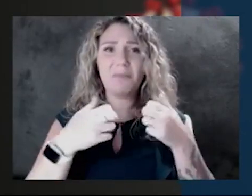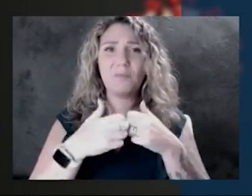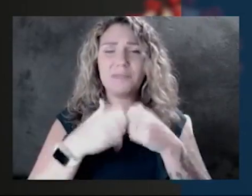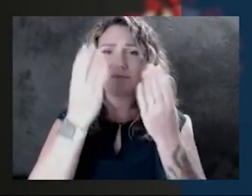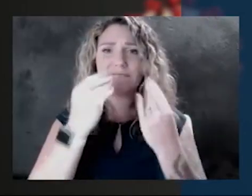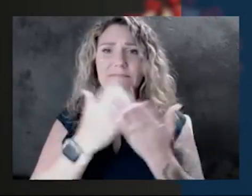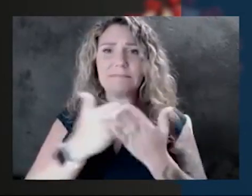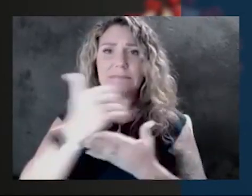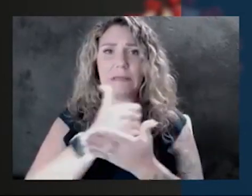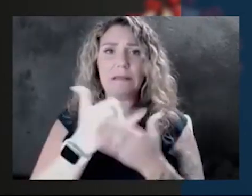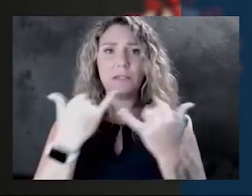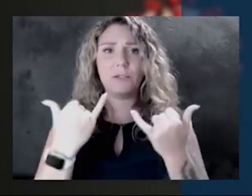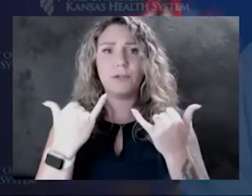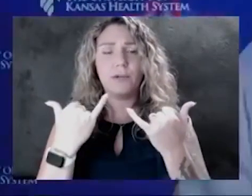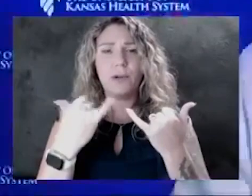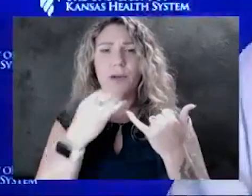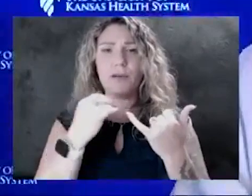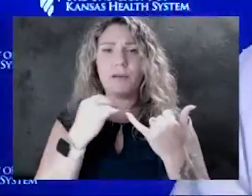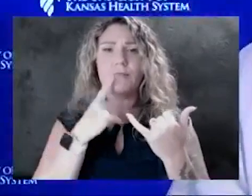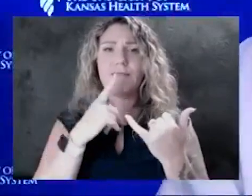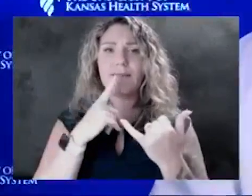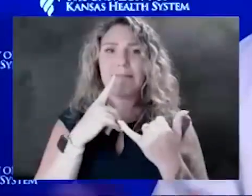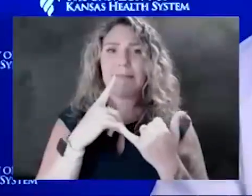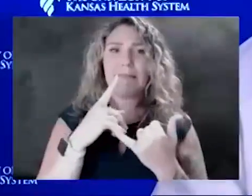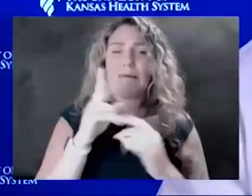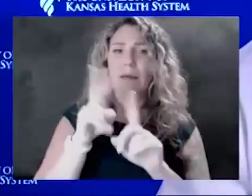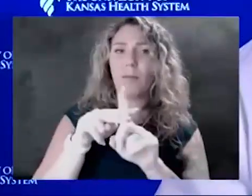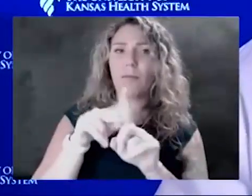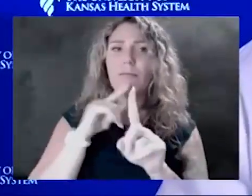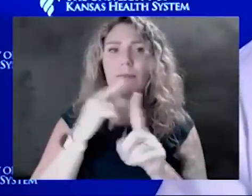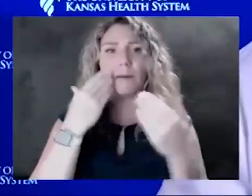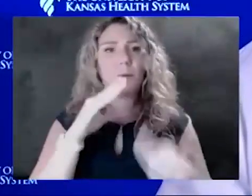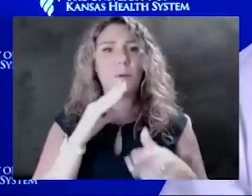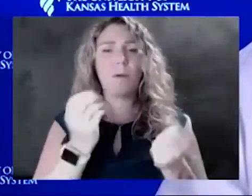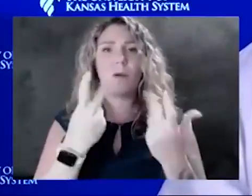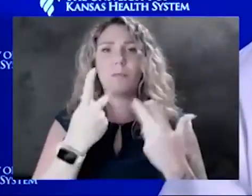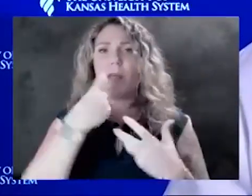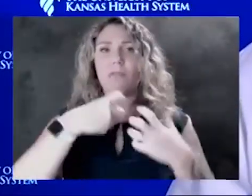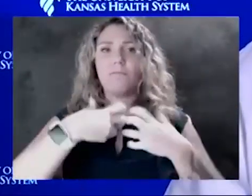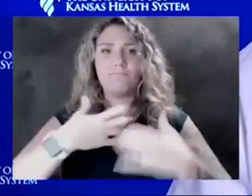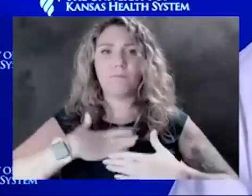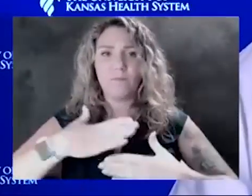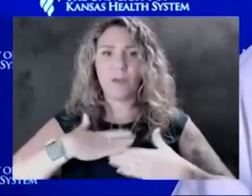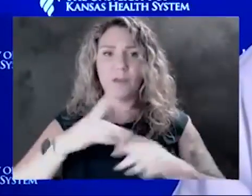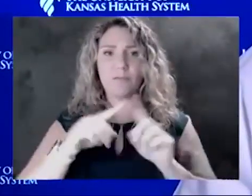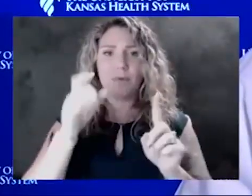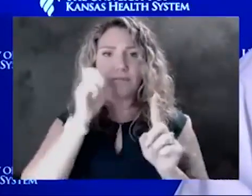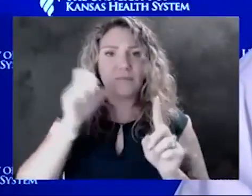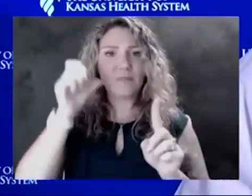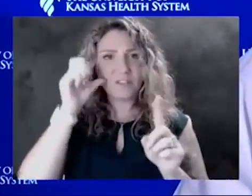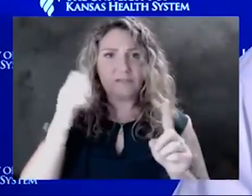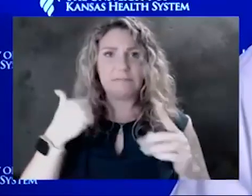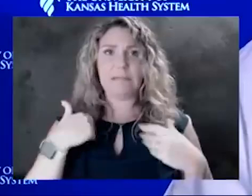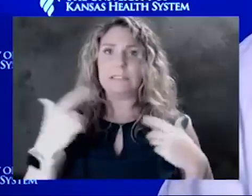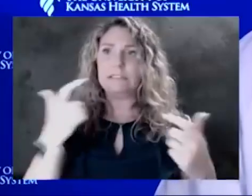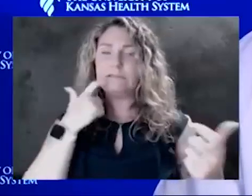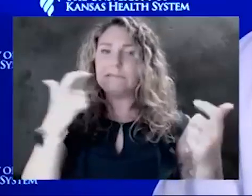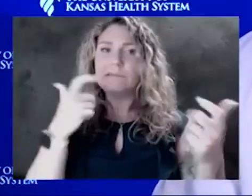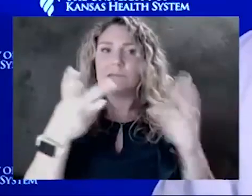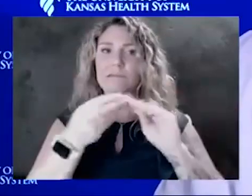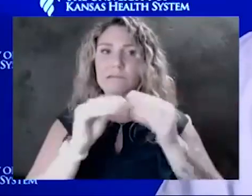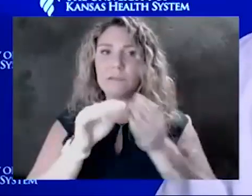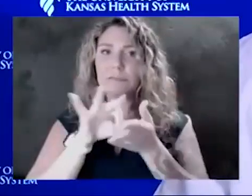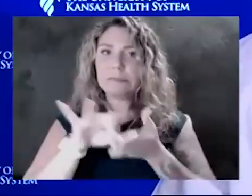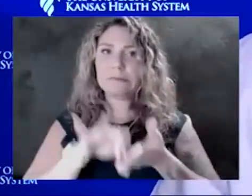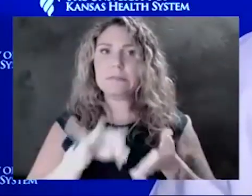applications, so we don't know how many are on the vent, but we know that yesterday we had a large proportion on the ventilator. And